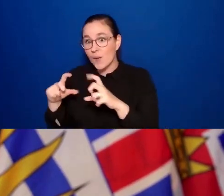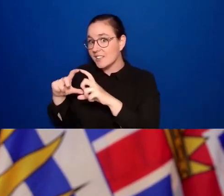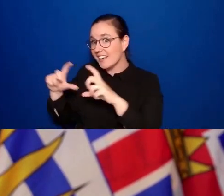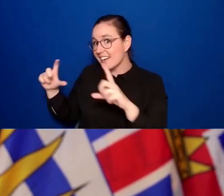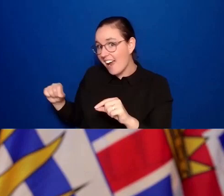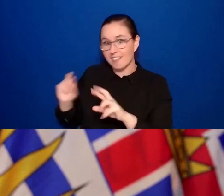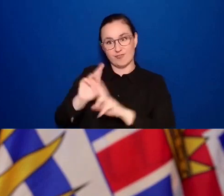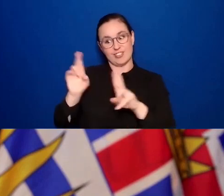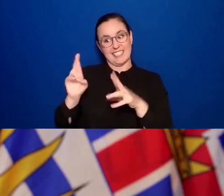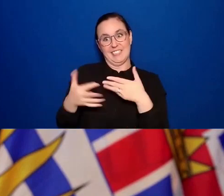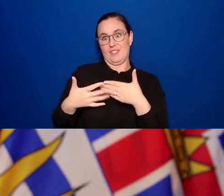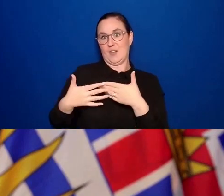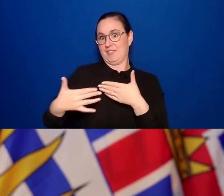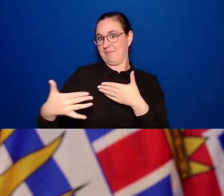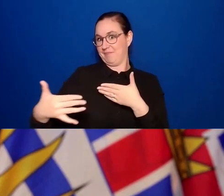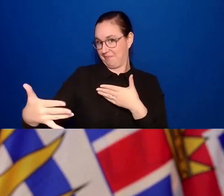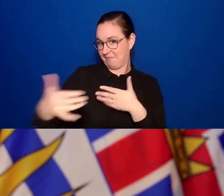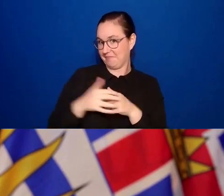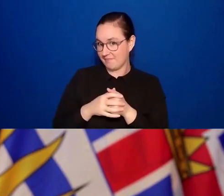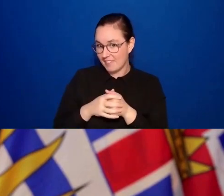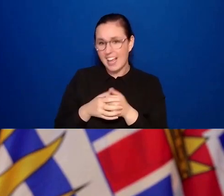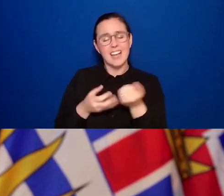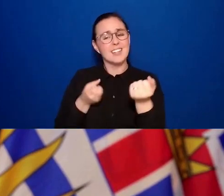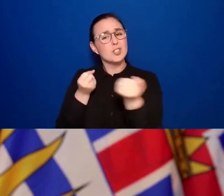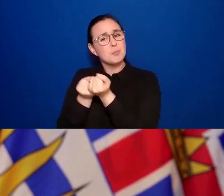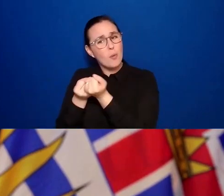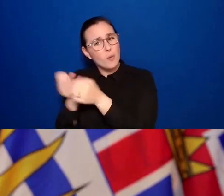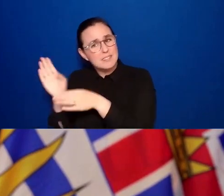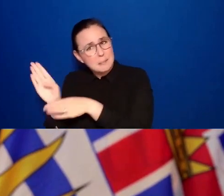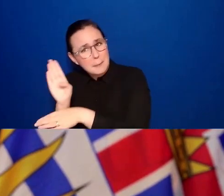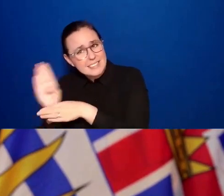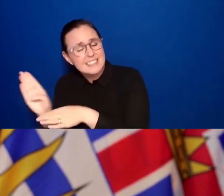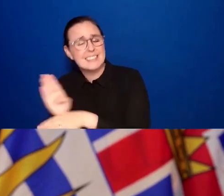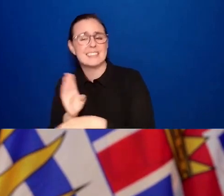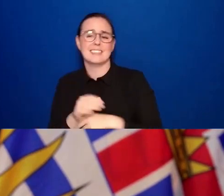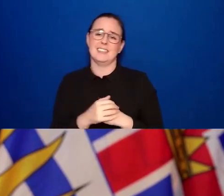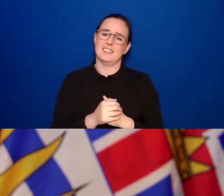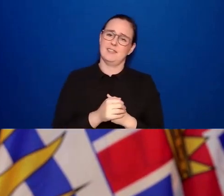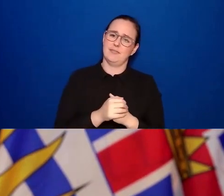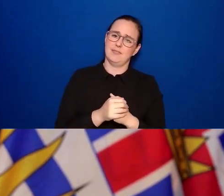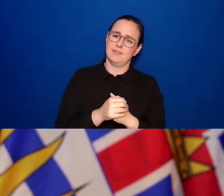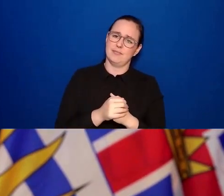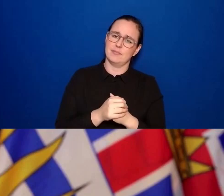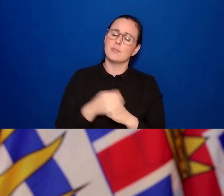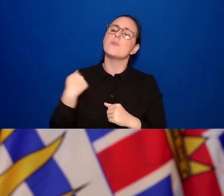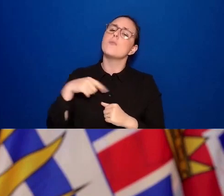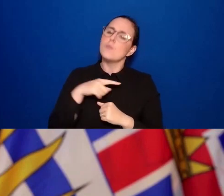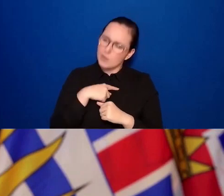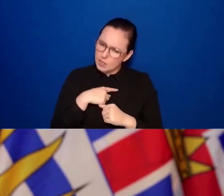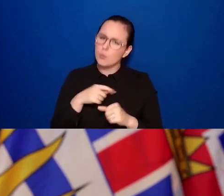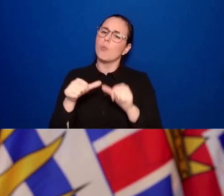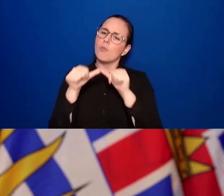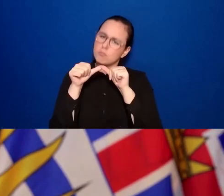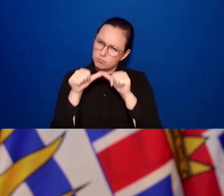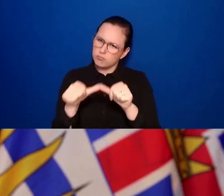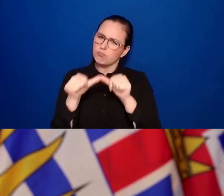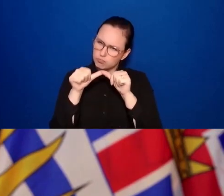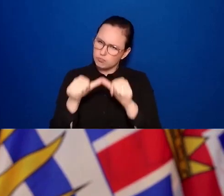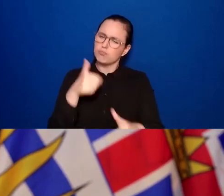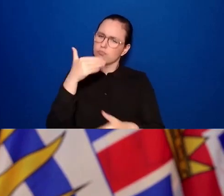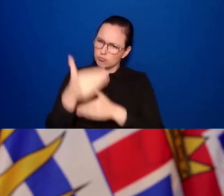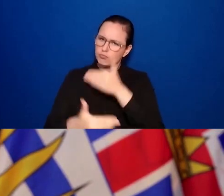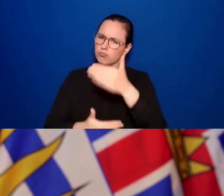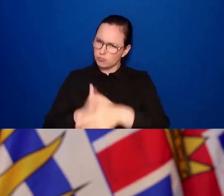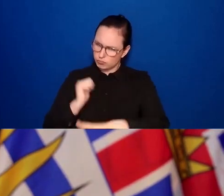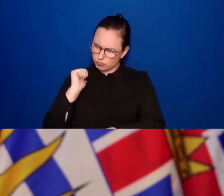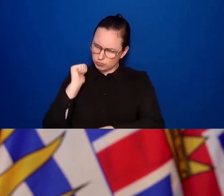we will be supporting businesses and working with you as we go through this next few months to get this implemented. We will get through this and we'll do